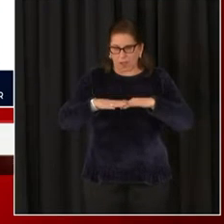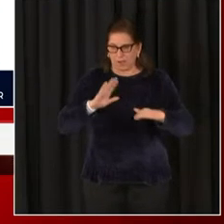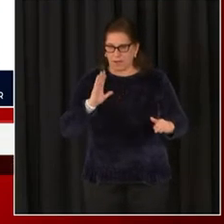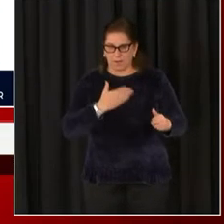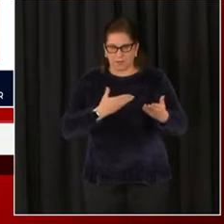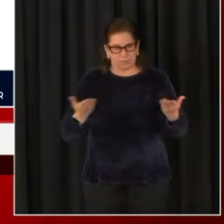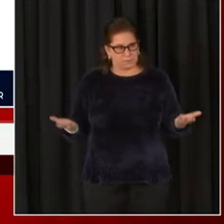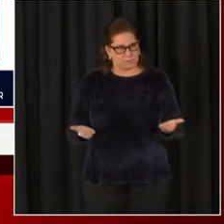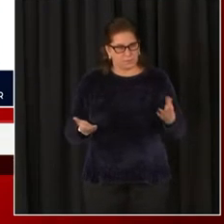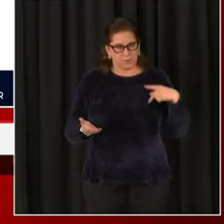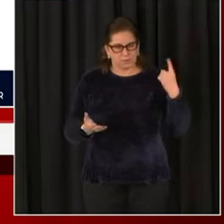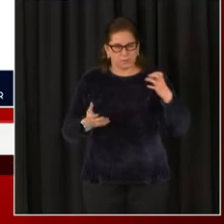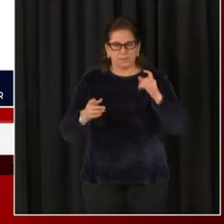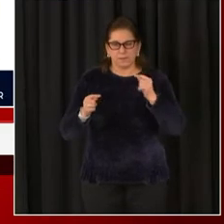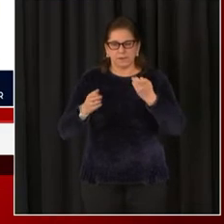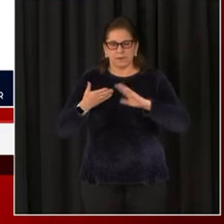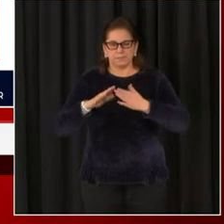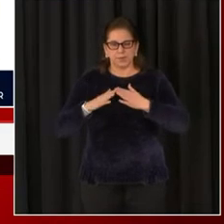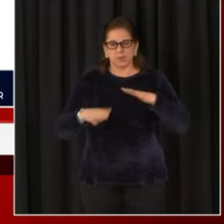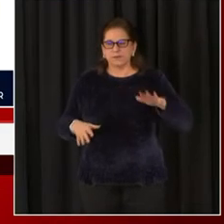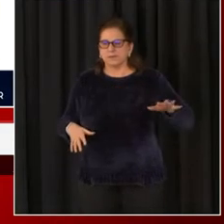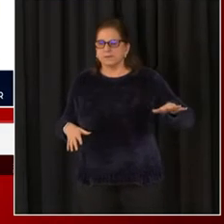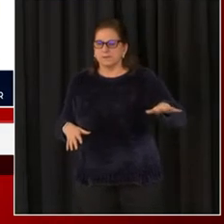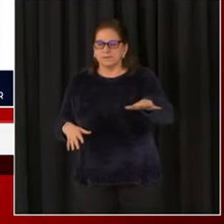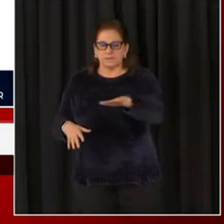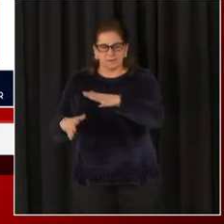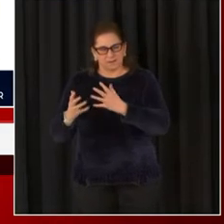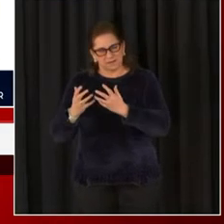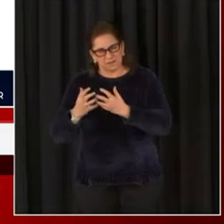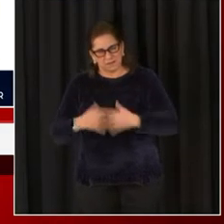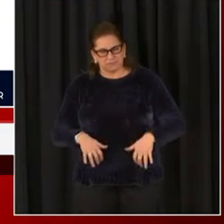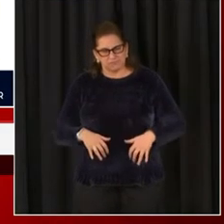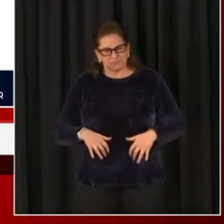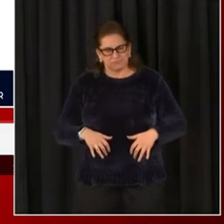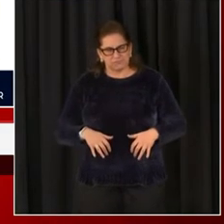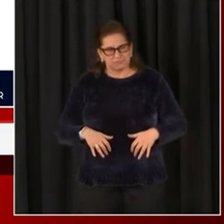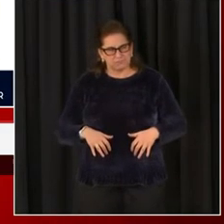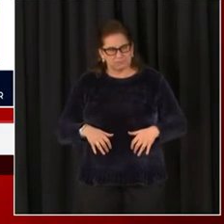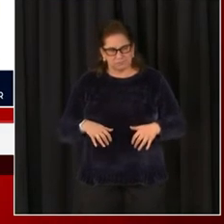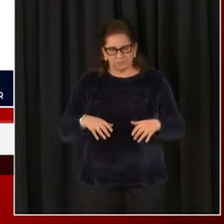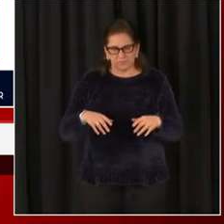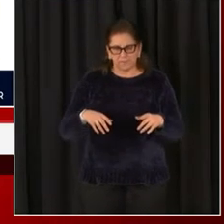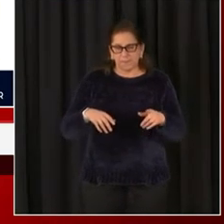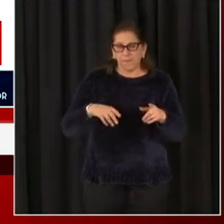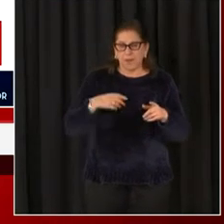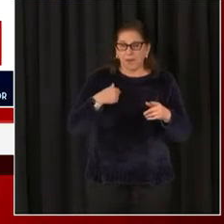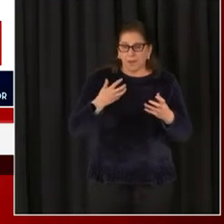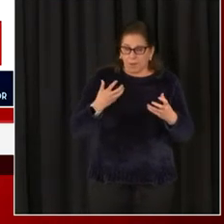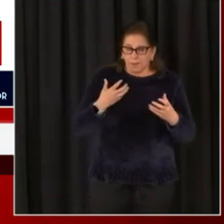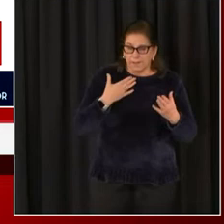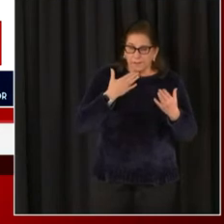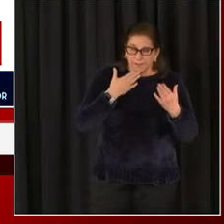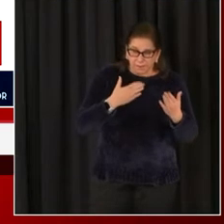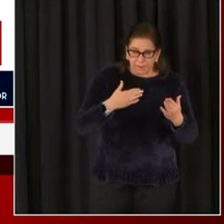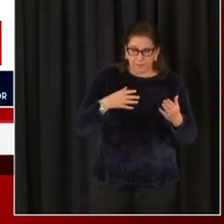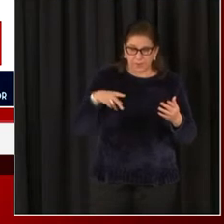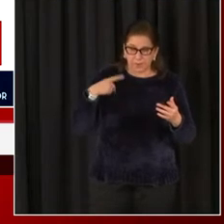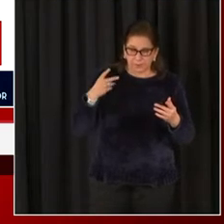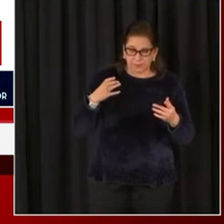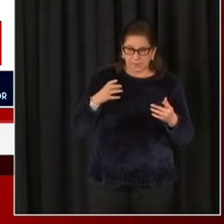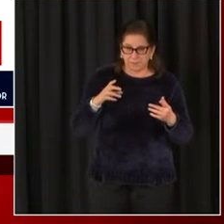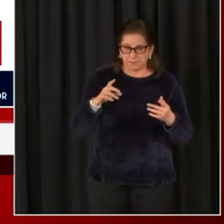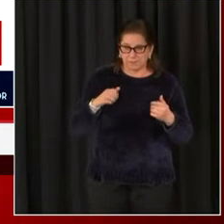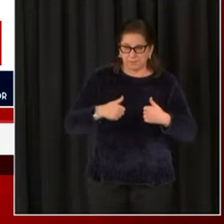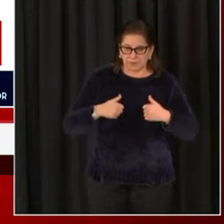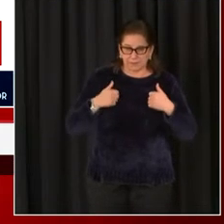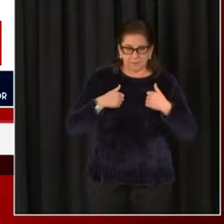to all of them. I also want to thank D.C. residents for enduring the street closures and the